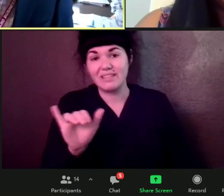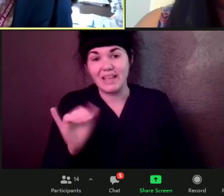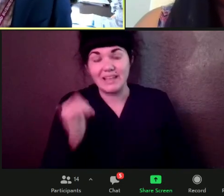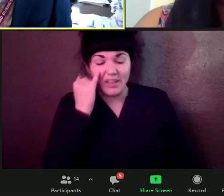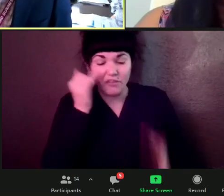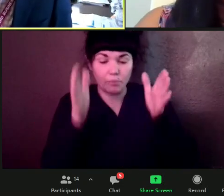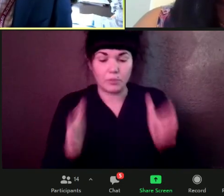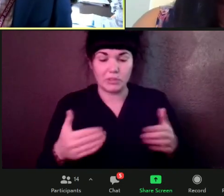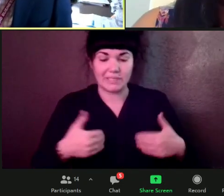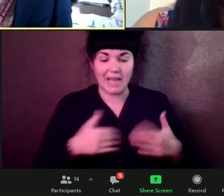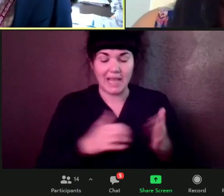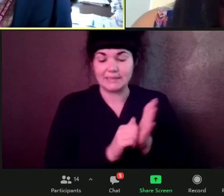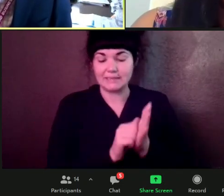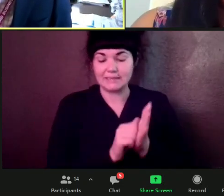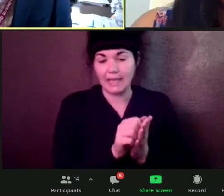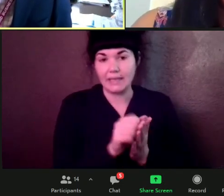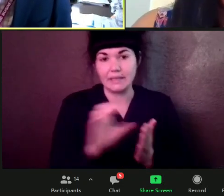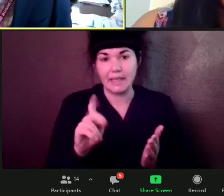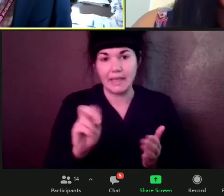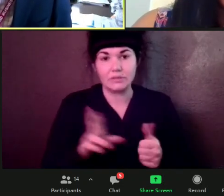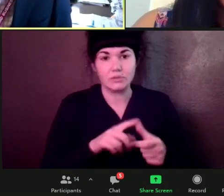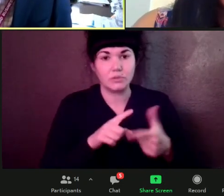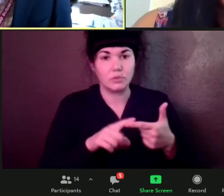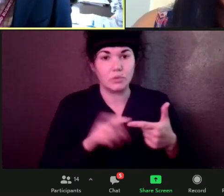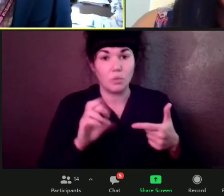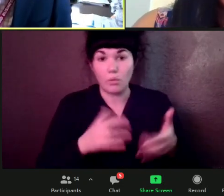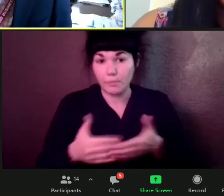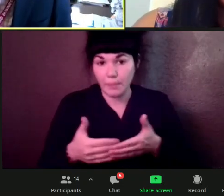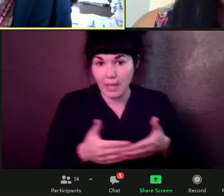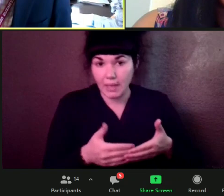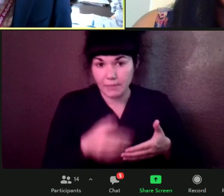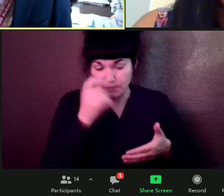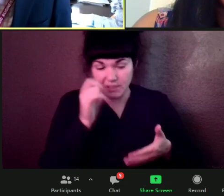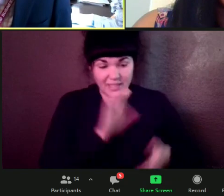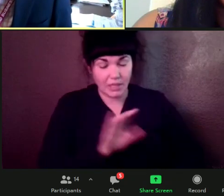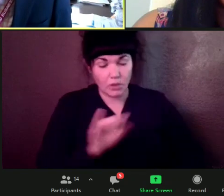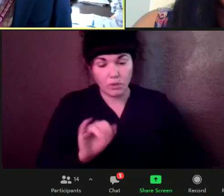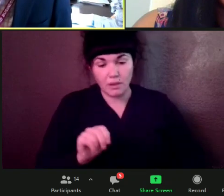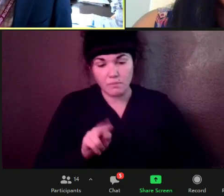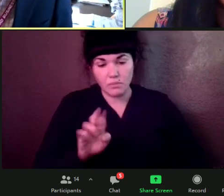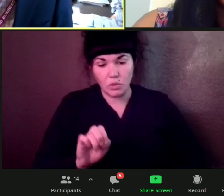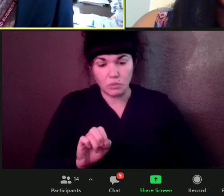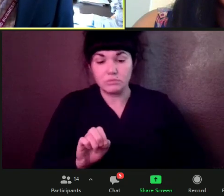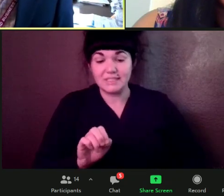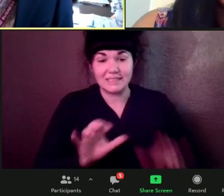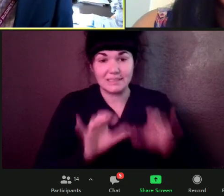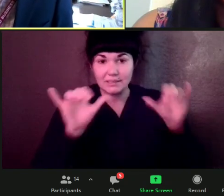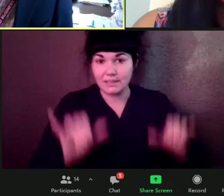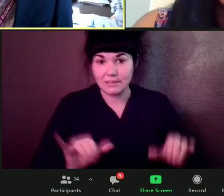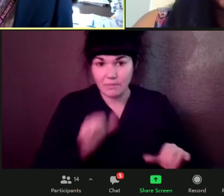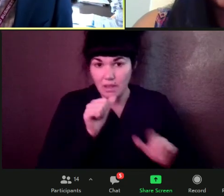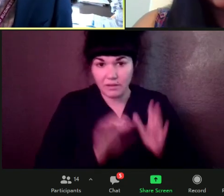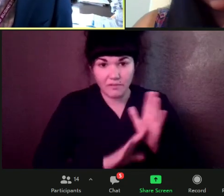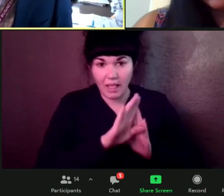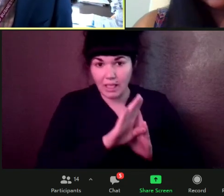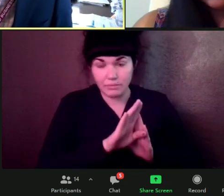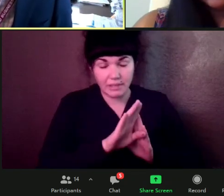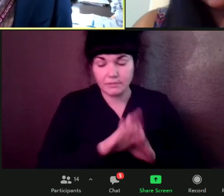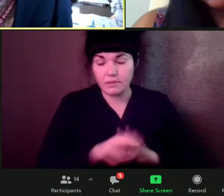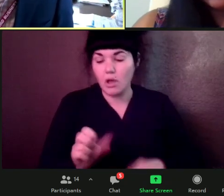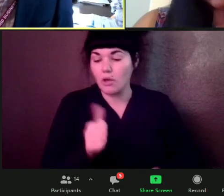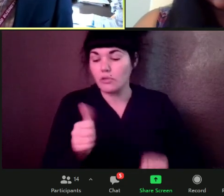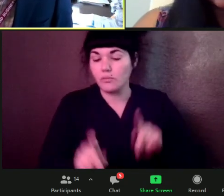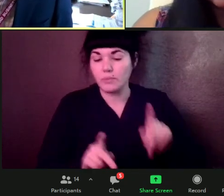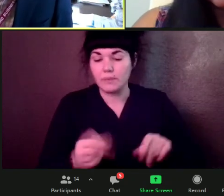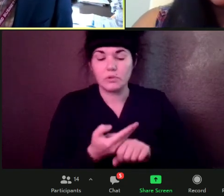they're, they're, they're at a higher risk. People that take medications for conditions, um, that are called autoimmune conditions. So, um,